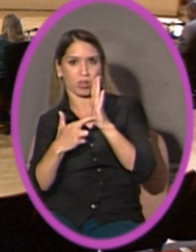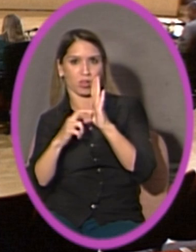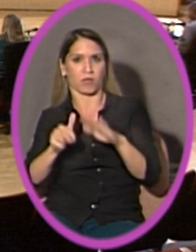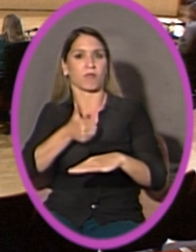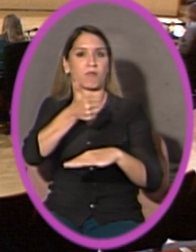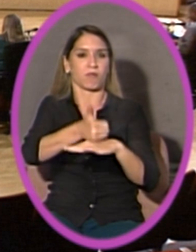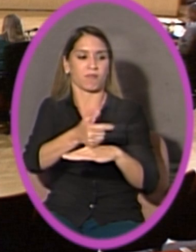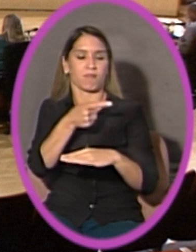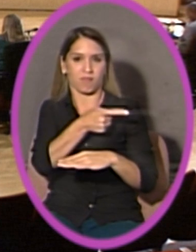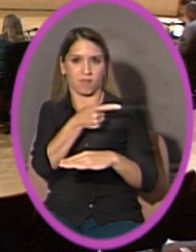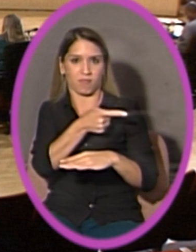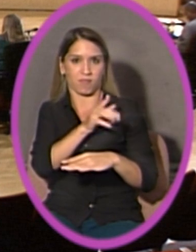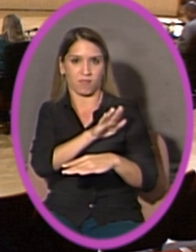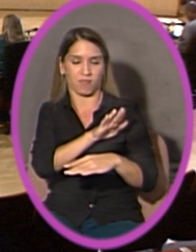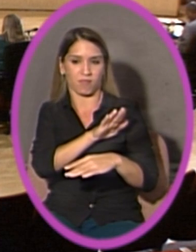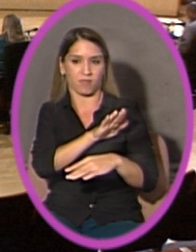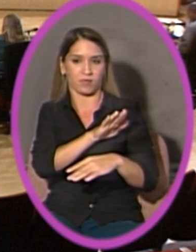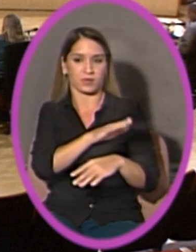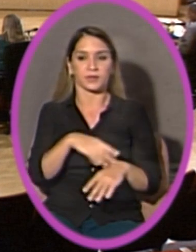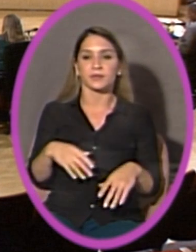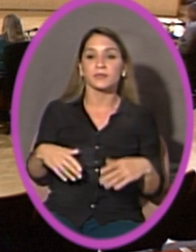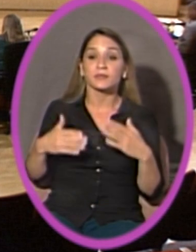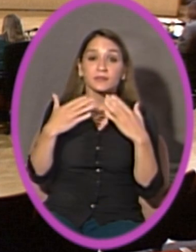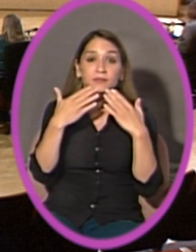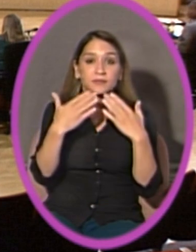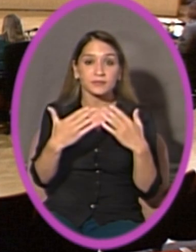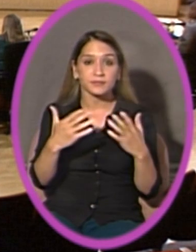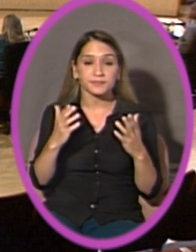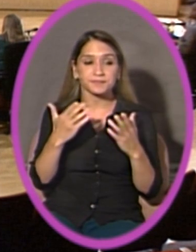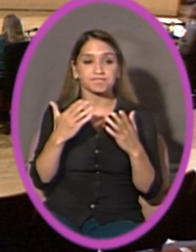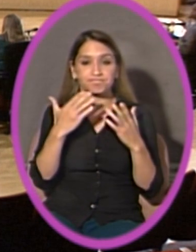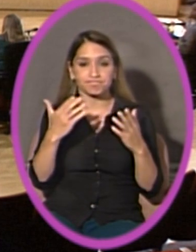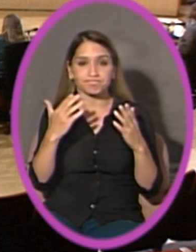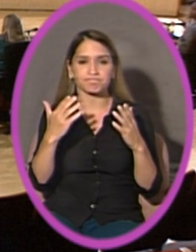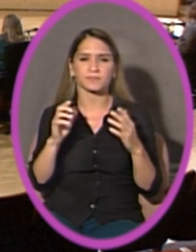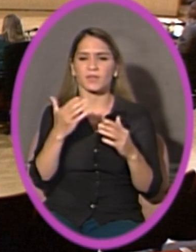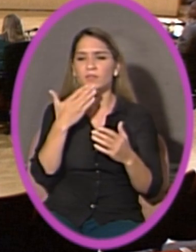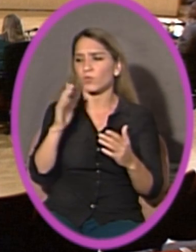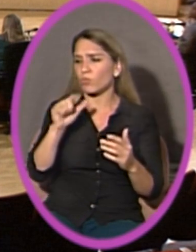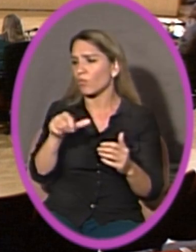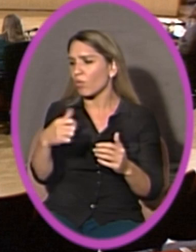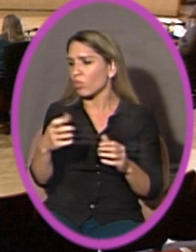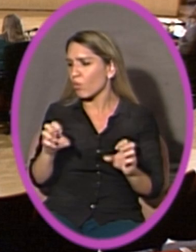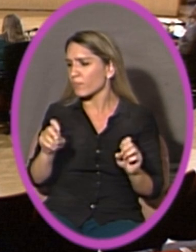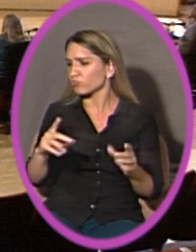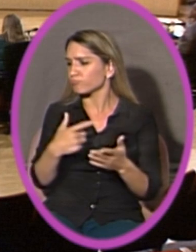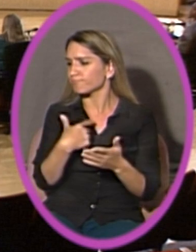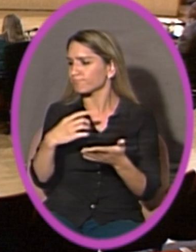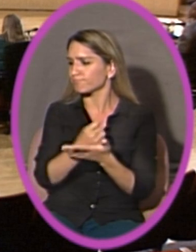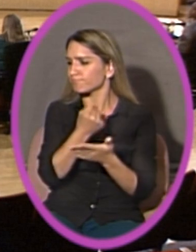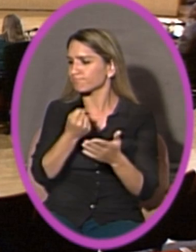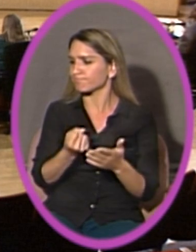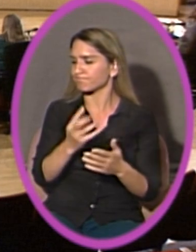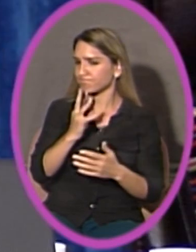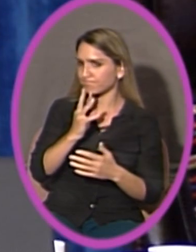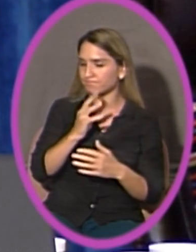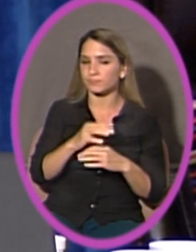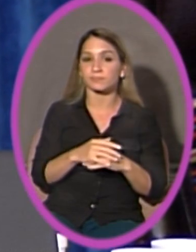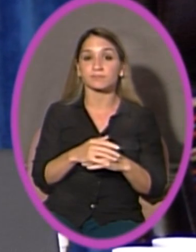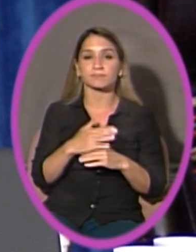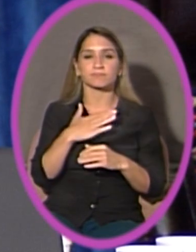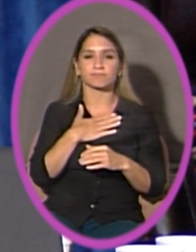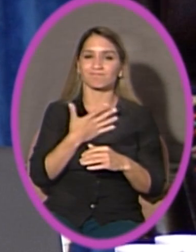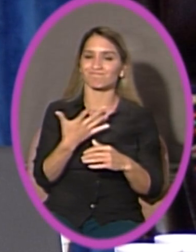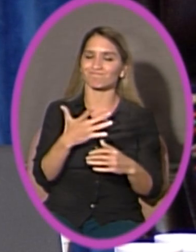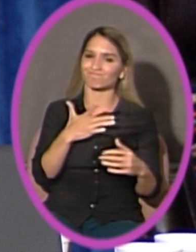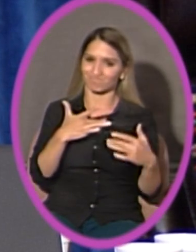Yes, Ms. Castillo. Thank you, Madam Chair. I appreciate giving me another opportunity. Mr. Attorney, my main concern, if